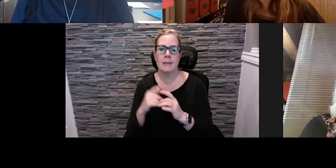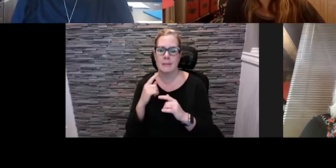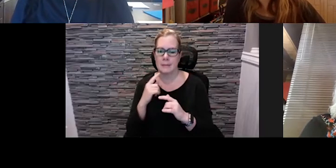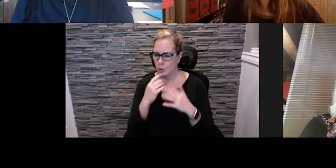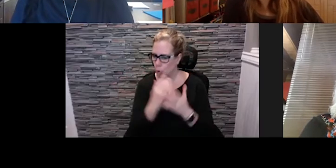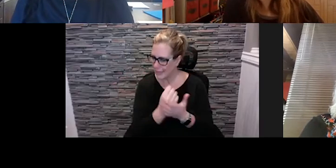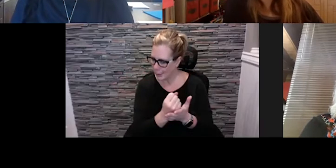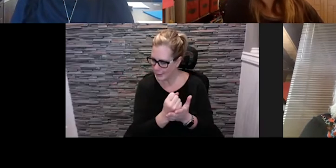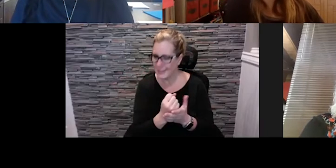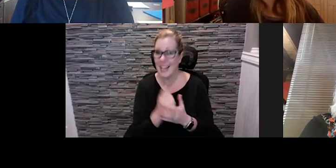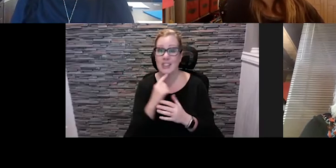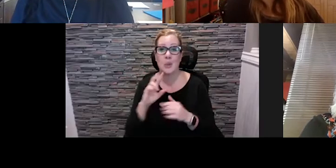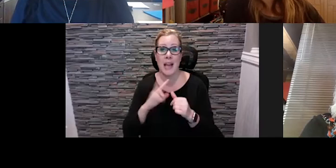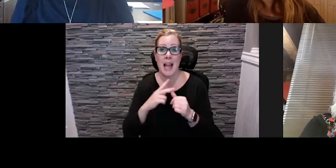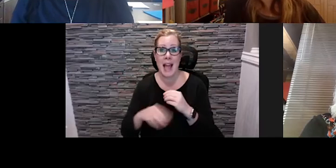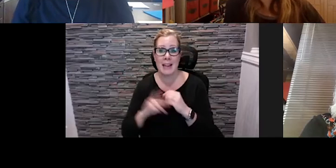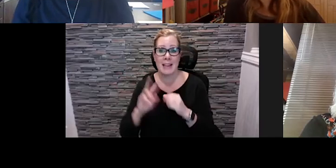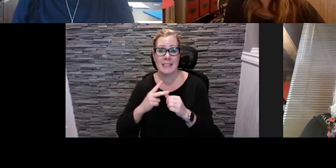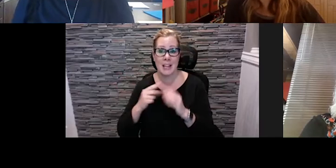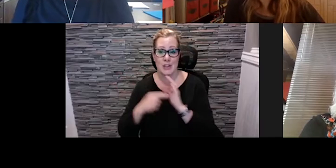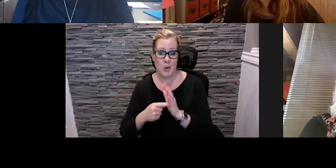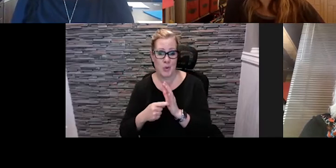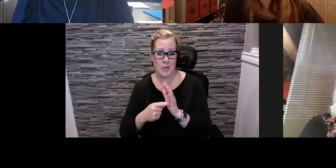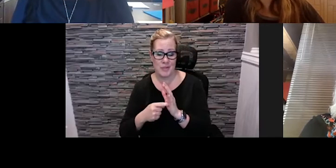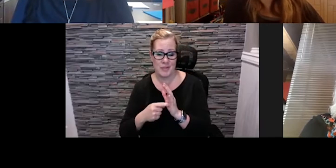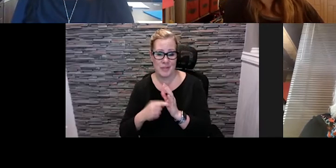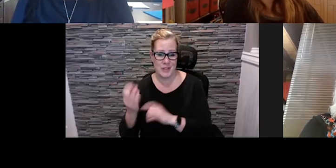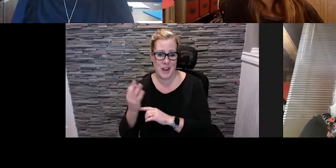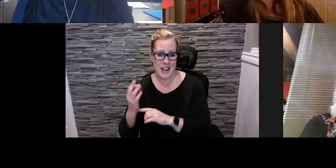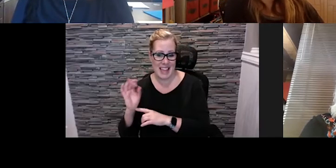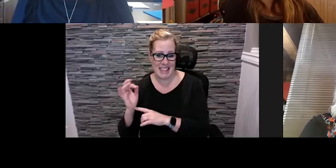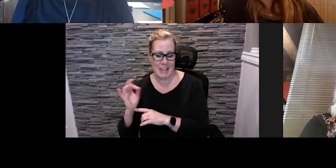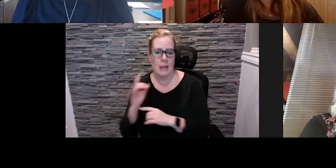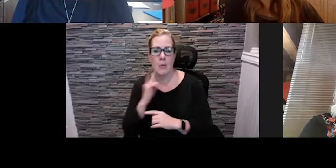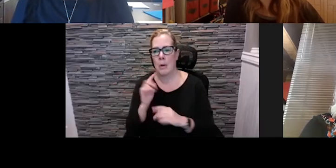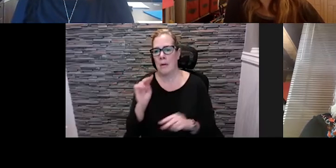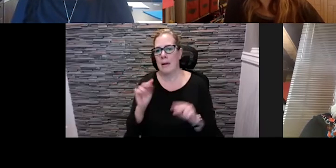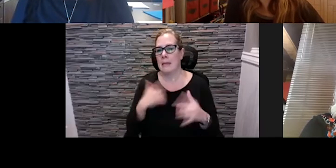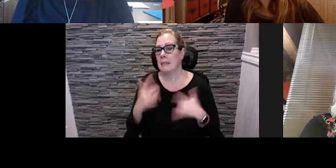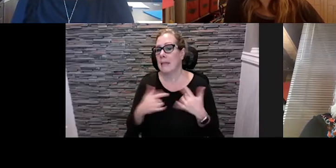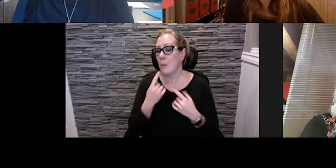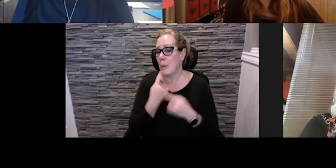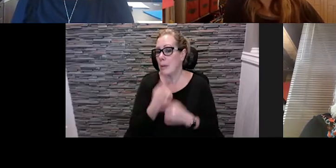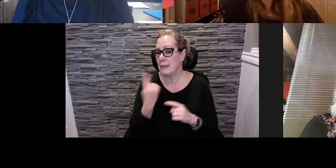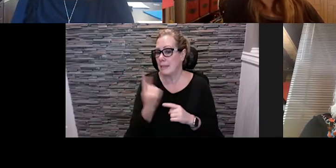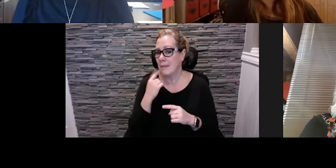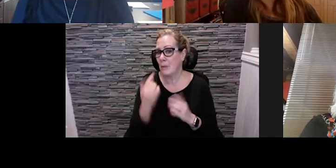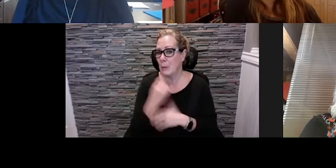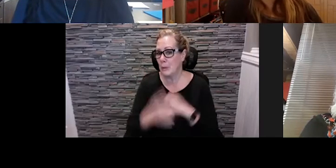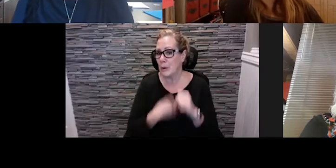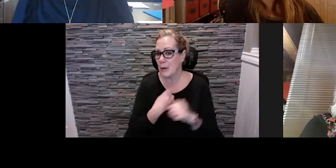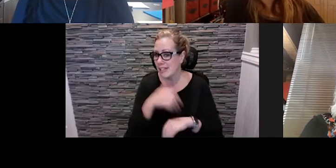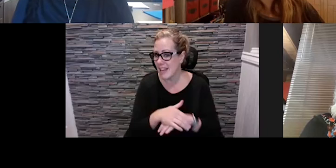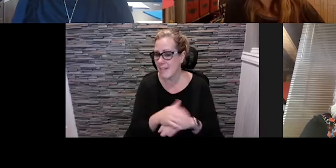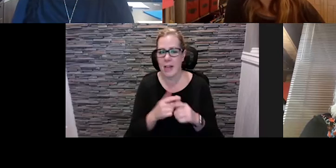for the friday december night 18th um we're looking forward to announcing something for new year's eve and and then continue this